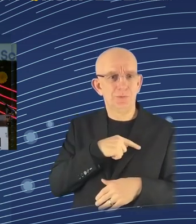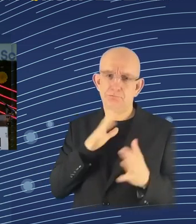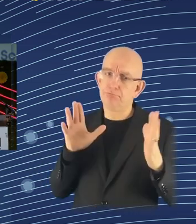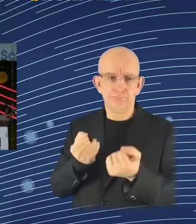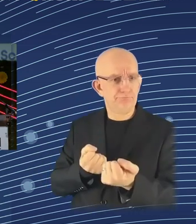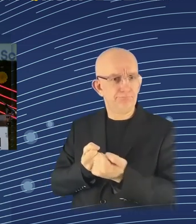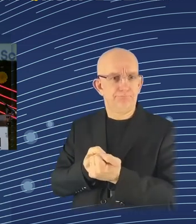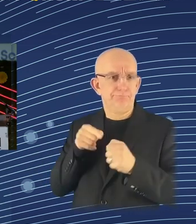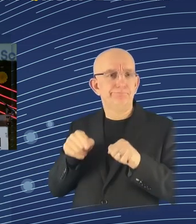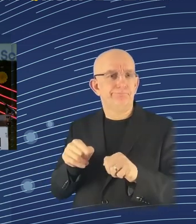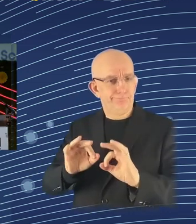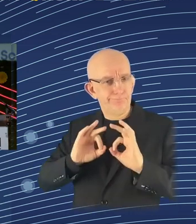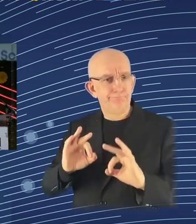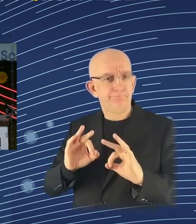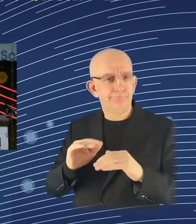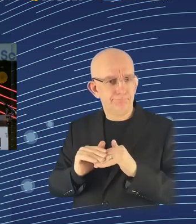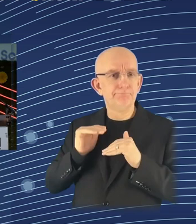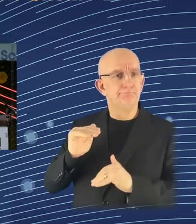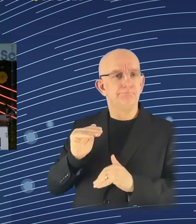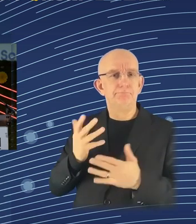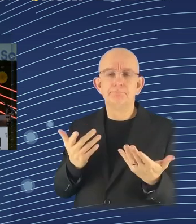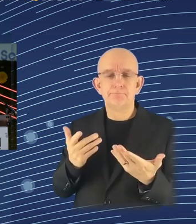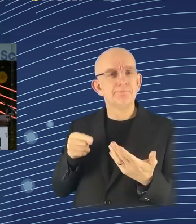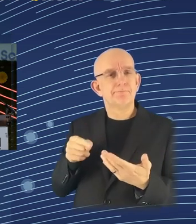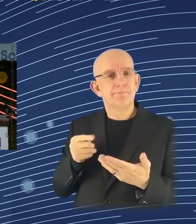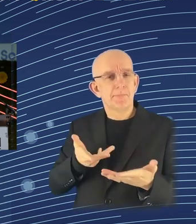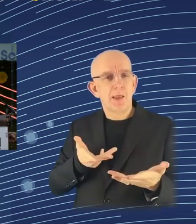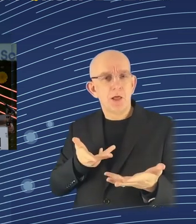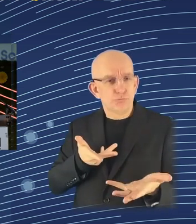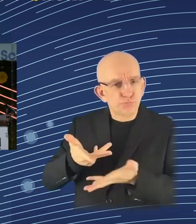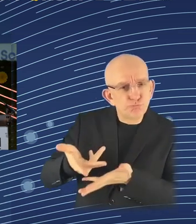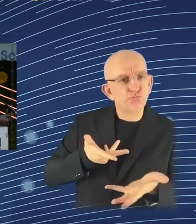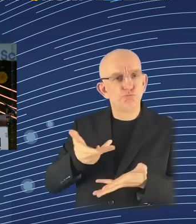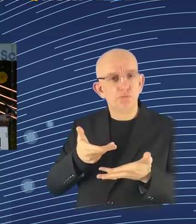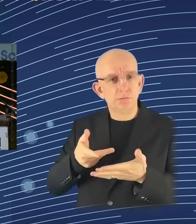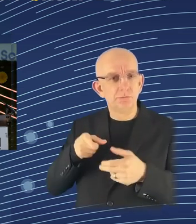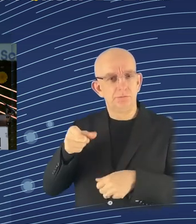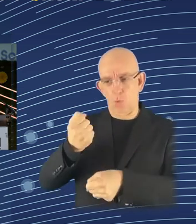Oops, we've lost the second half of this survey. I wonder what happened. This is a survey that the American psychological,